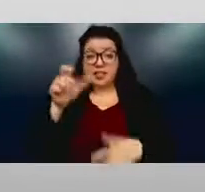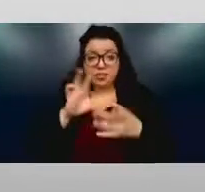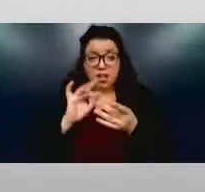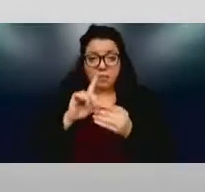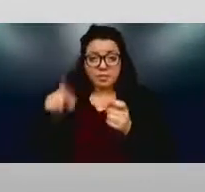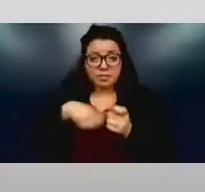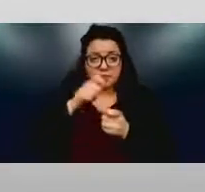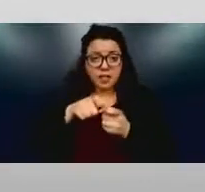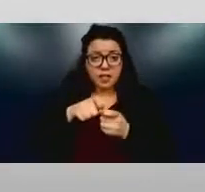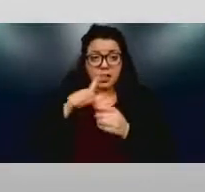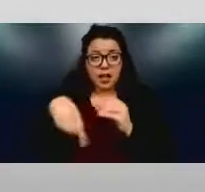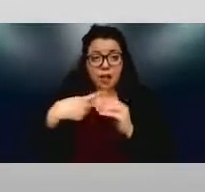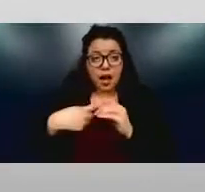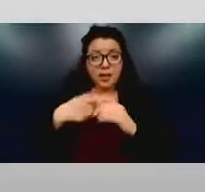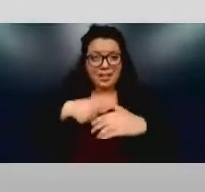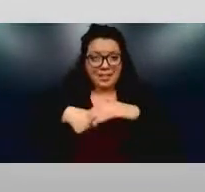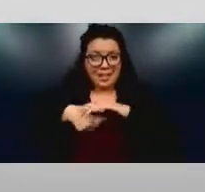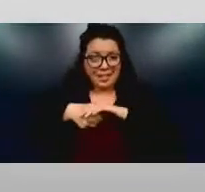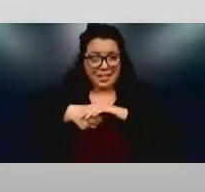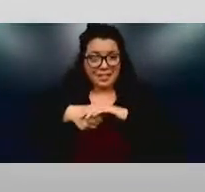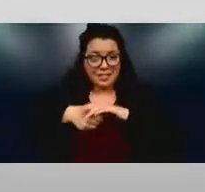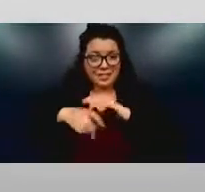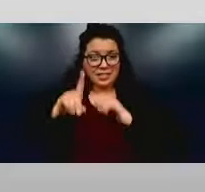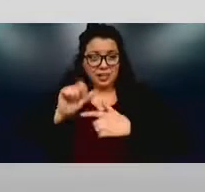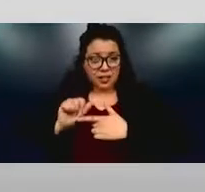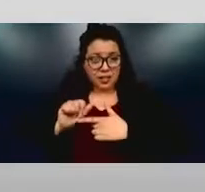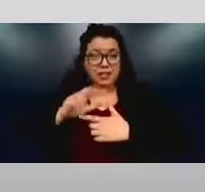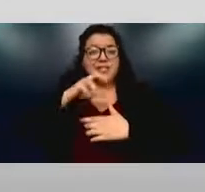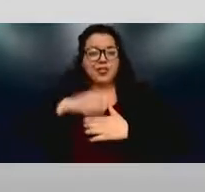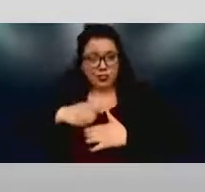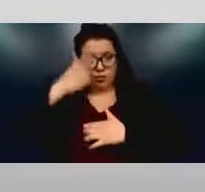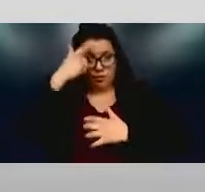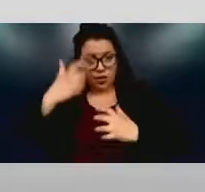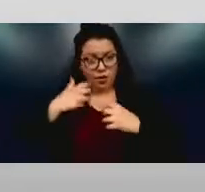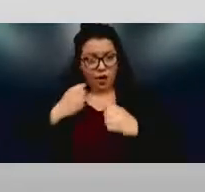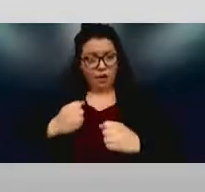addressing hidden disabilities, including mental health impairments?